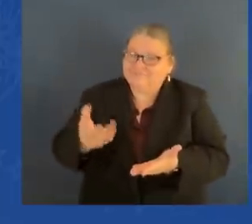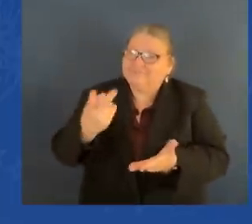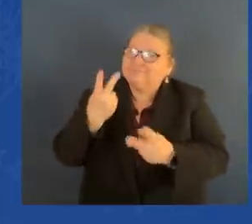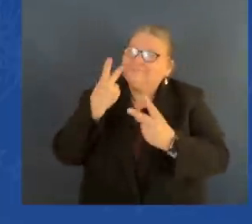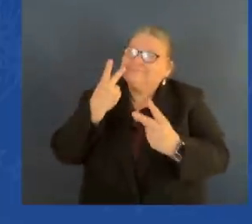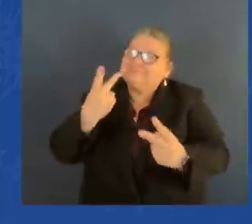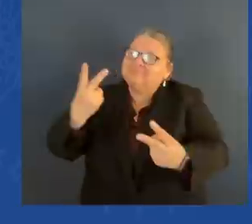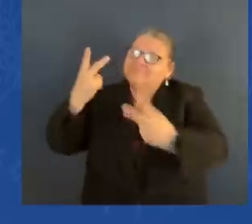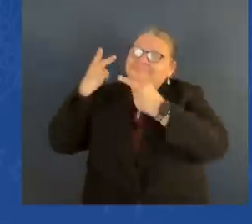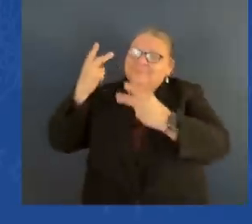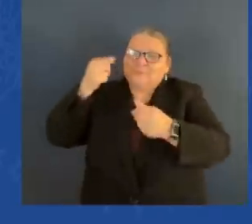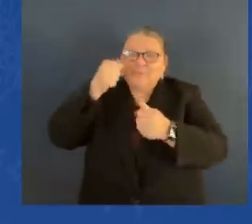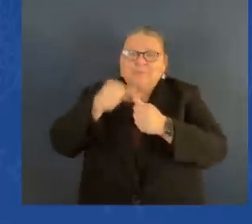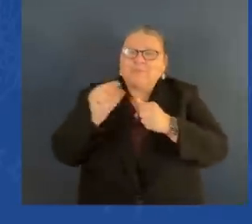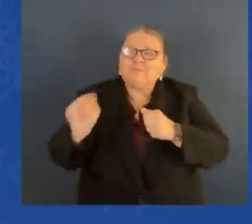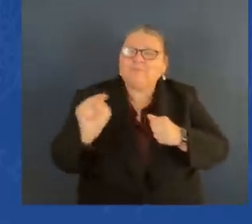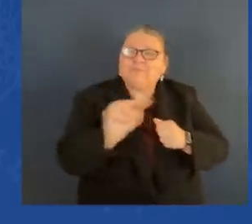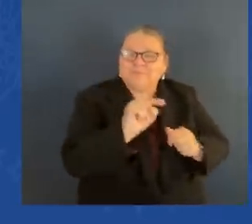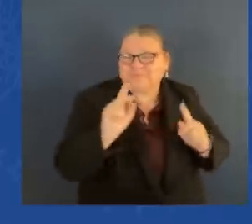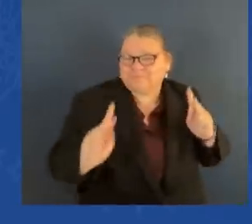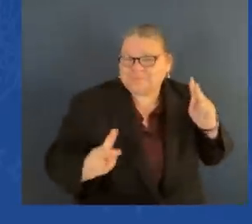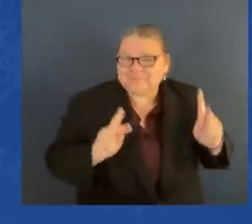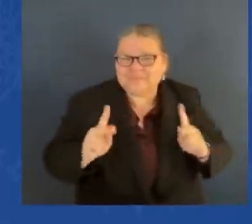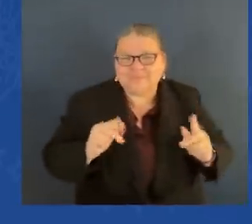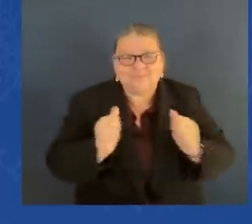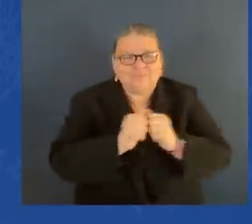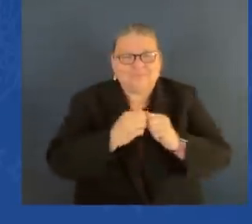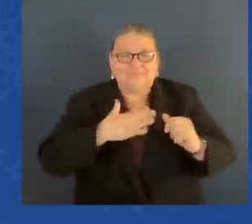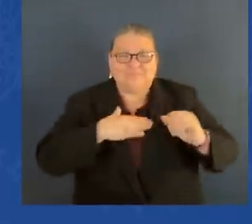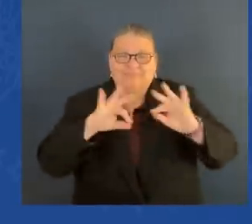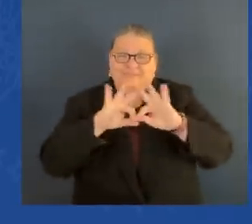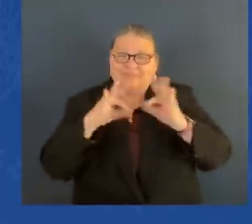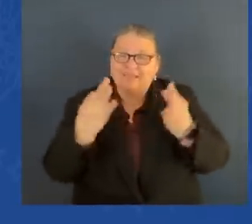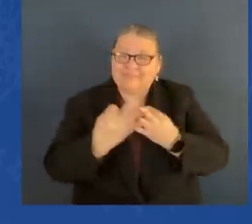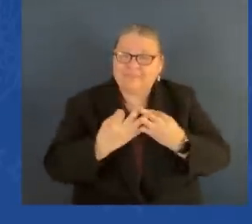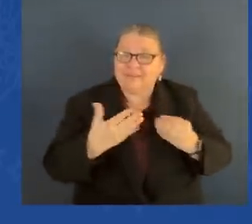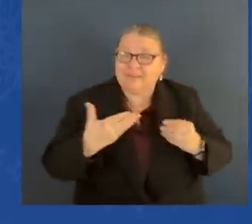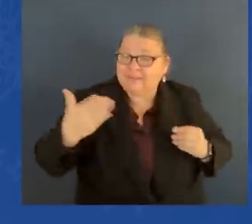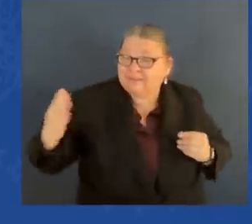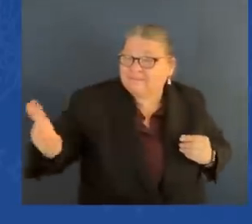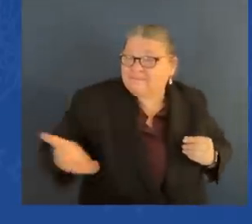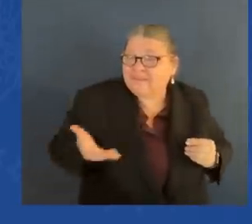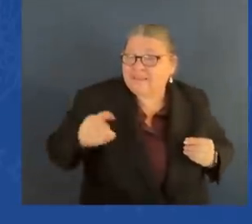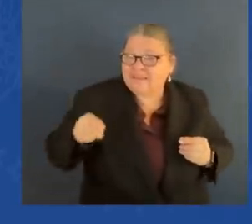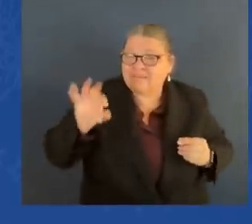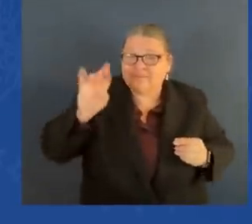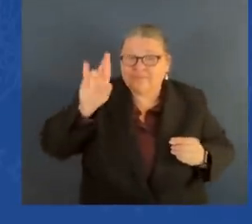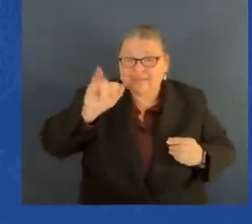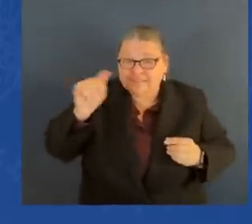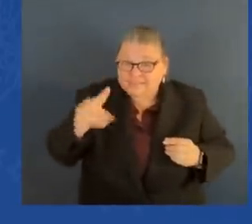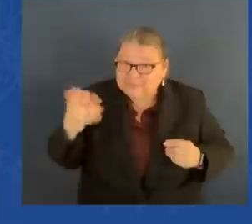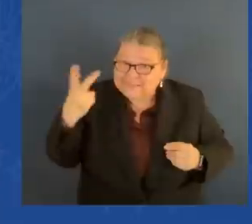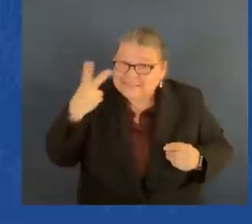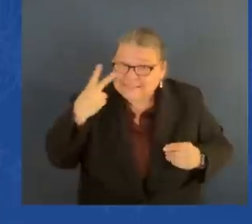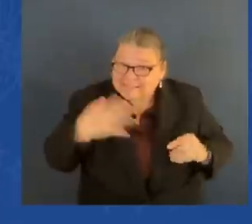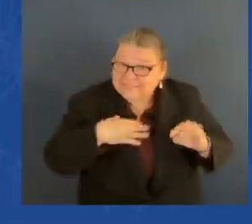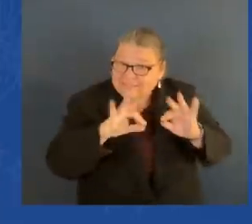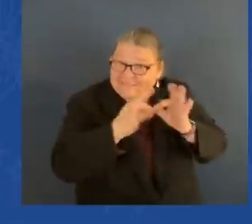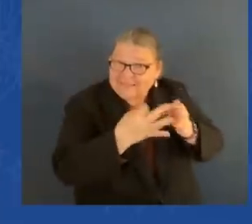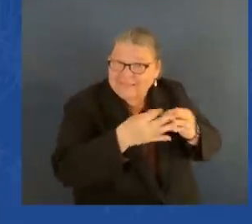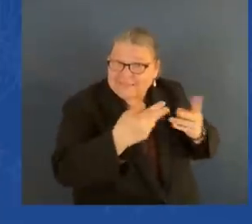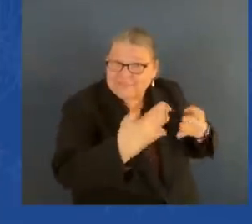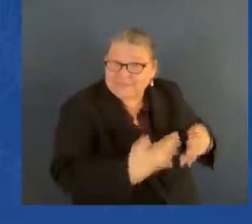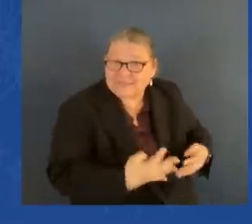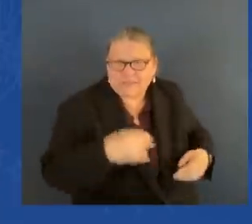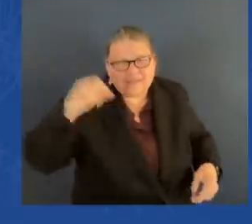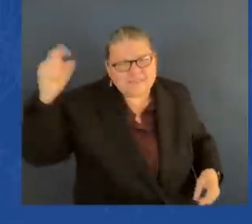And he wanted, he said, can we go in the house? I said, of course. He wanted to walk up to the third floor. Walked up to